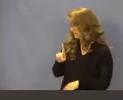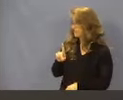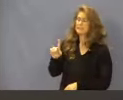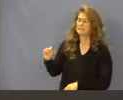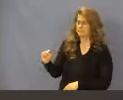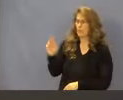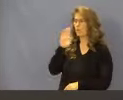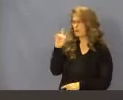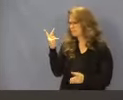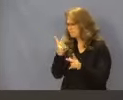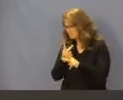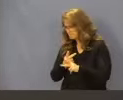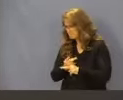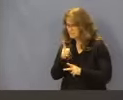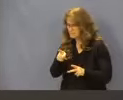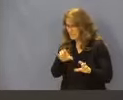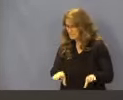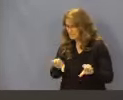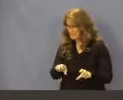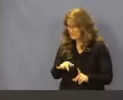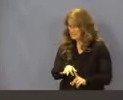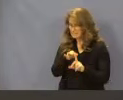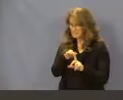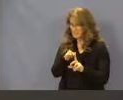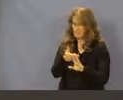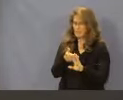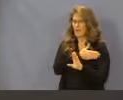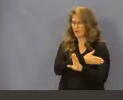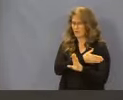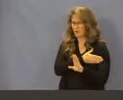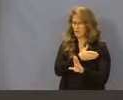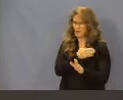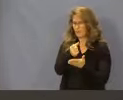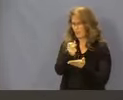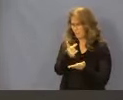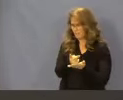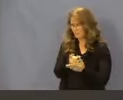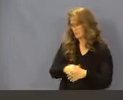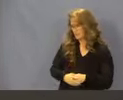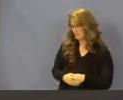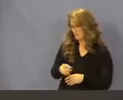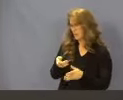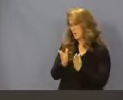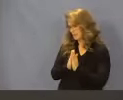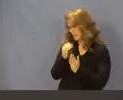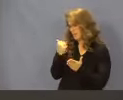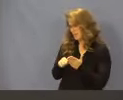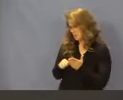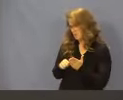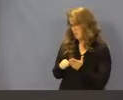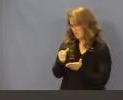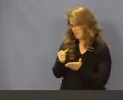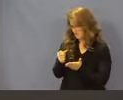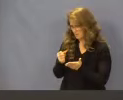is used to confirm whether an activity is exempt from prior CON review and approval. A request for a letter of determination must also be submitted for any